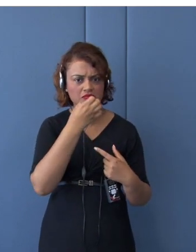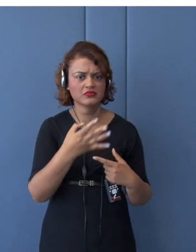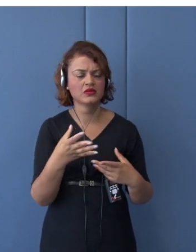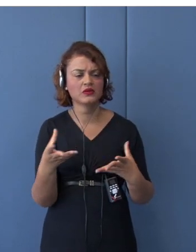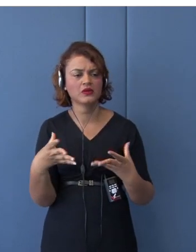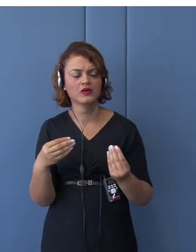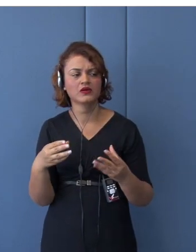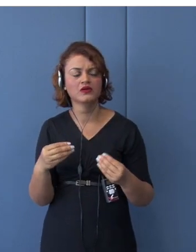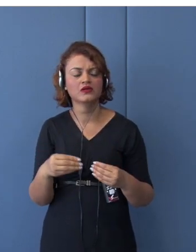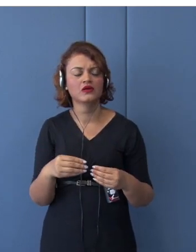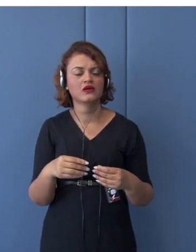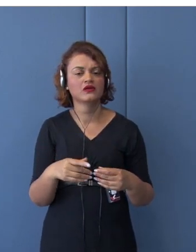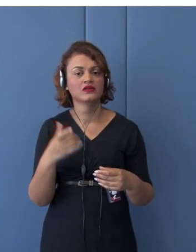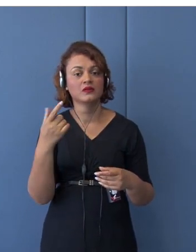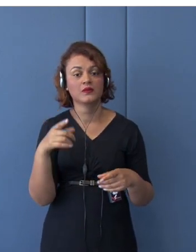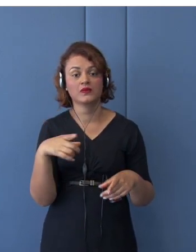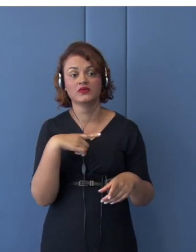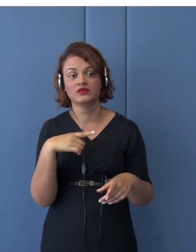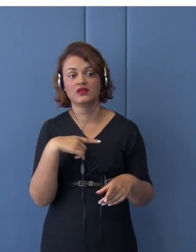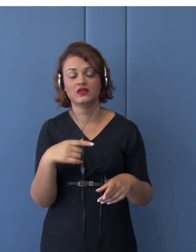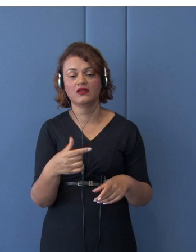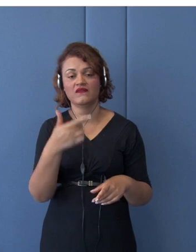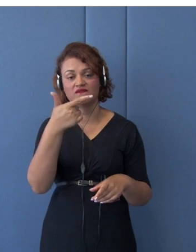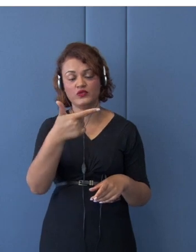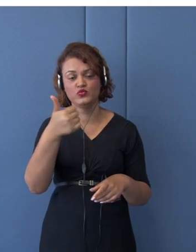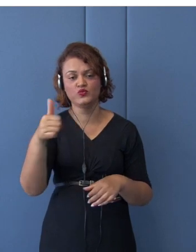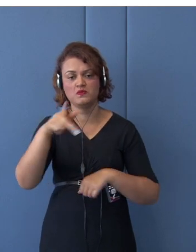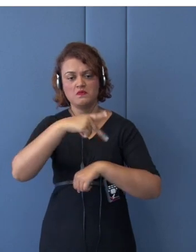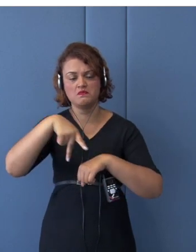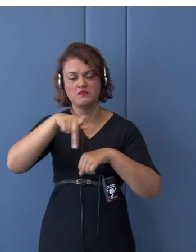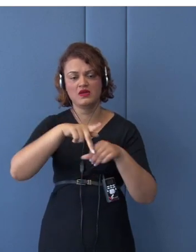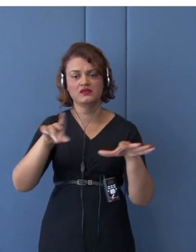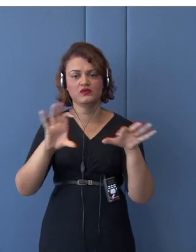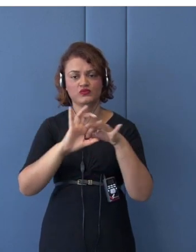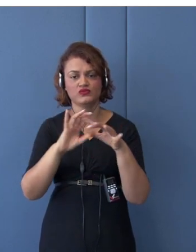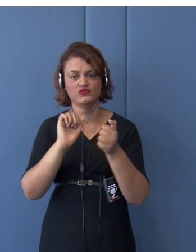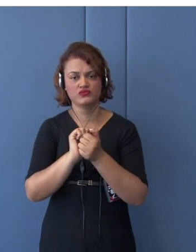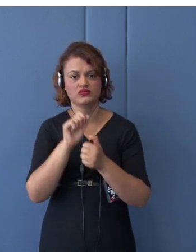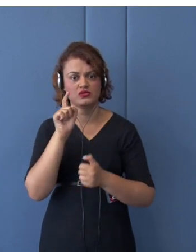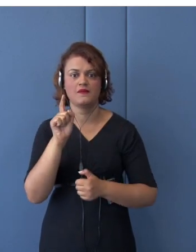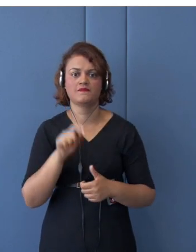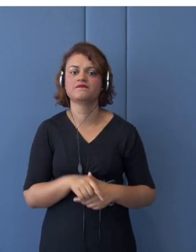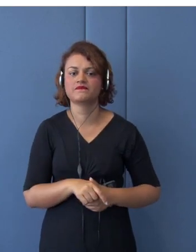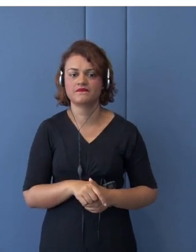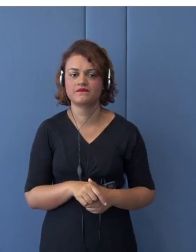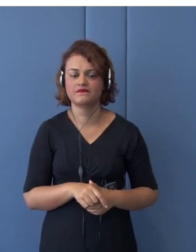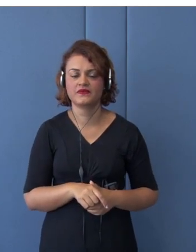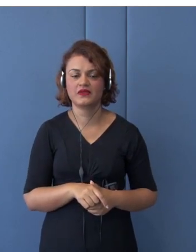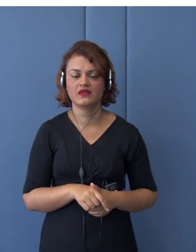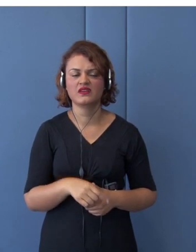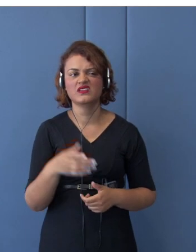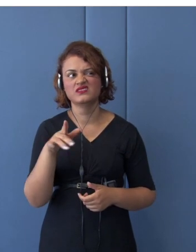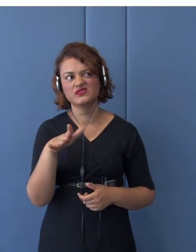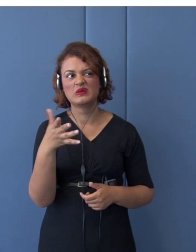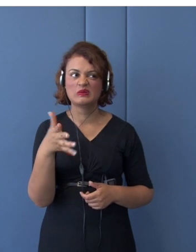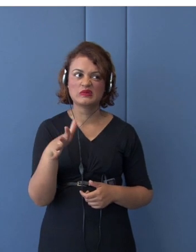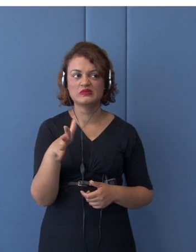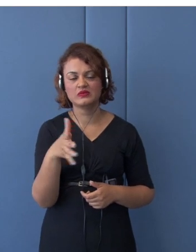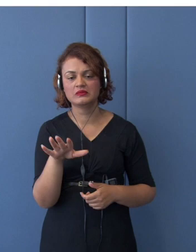of APEC. So, this is the kind of forecast that I could provide you.